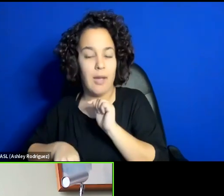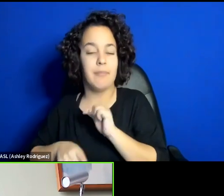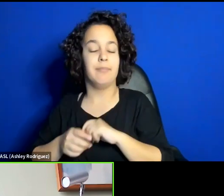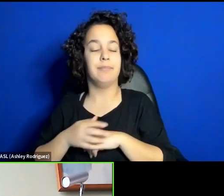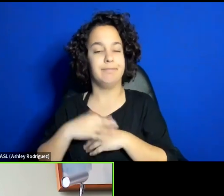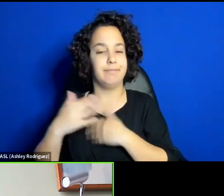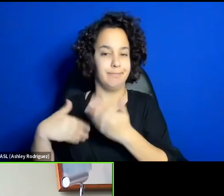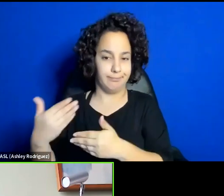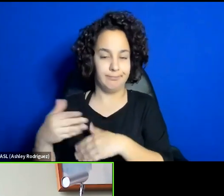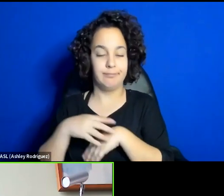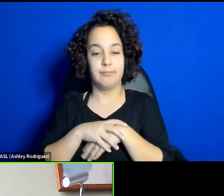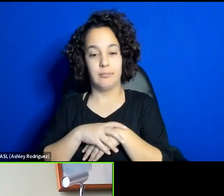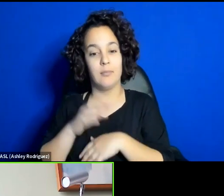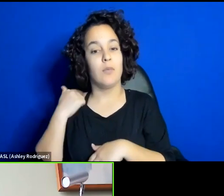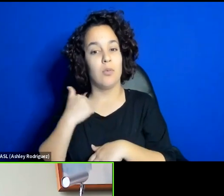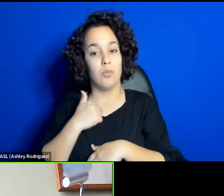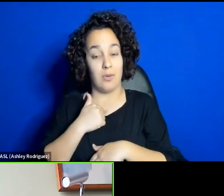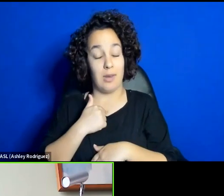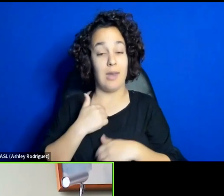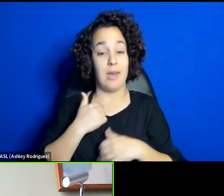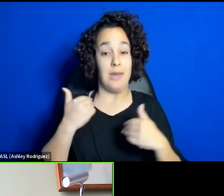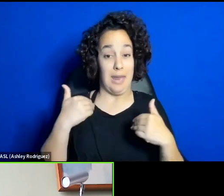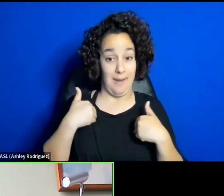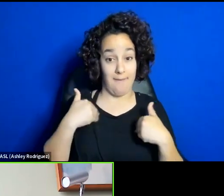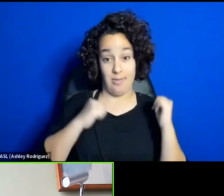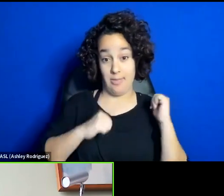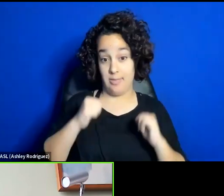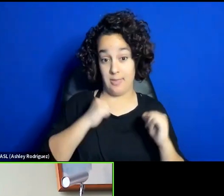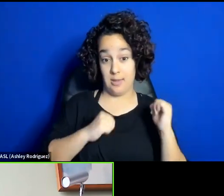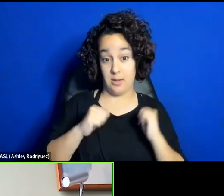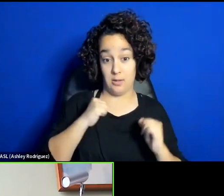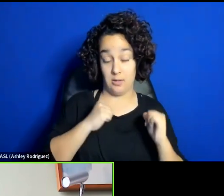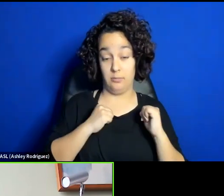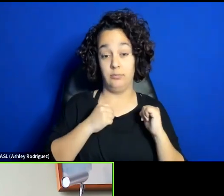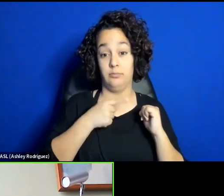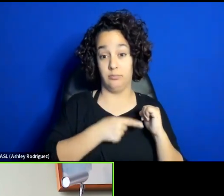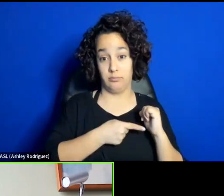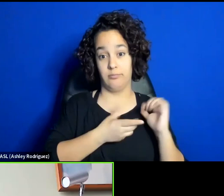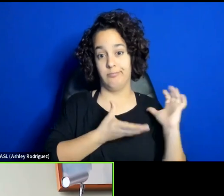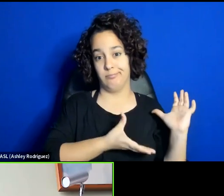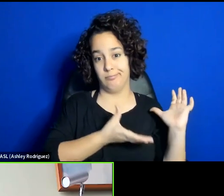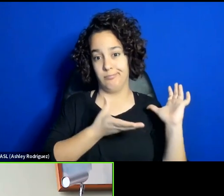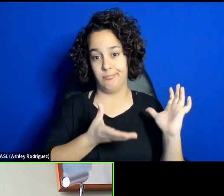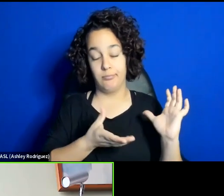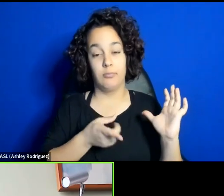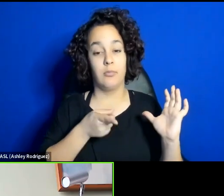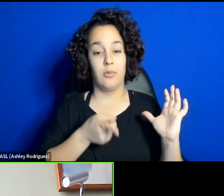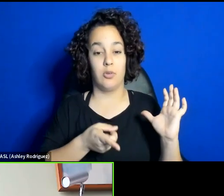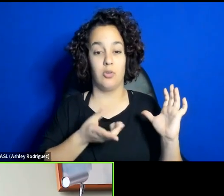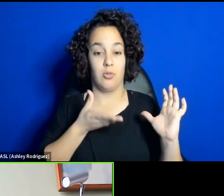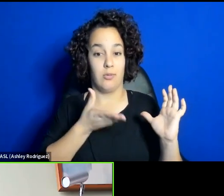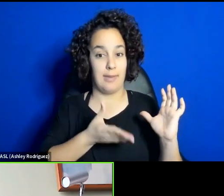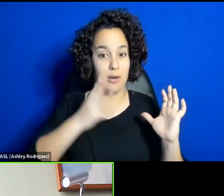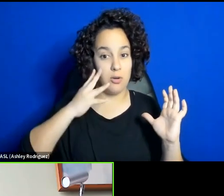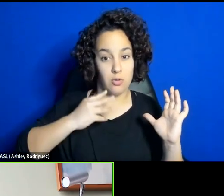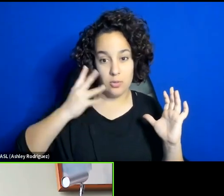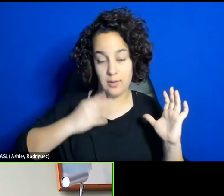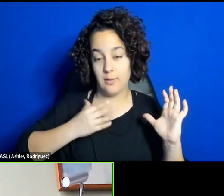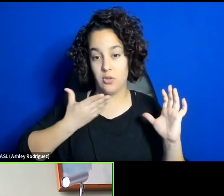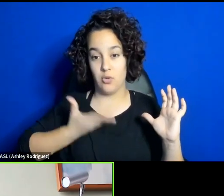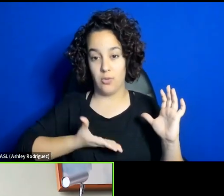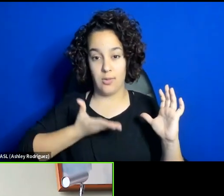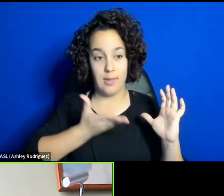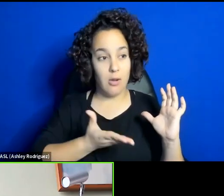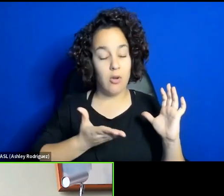this is where theatre comes in to me. Azad This is where you are there, you lived it, you are